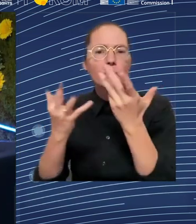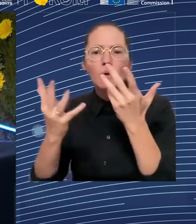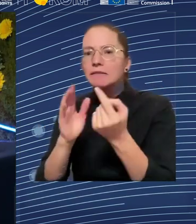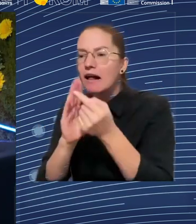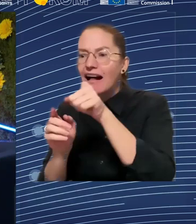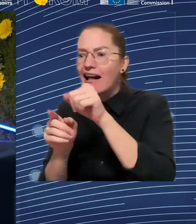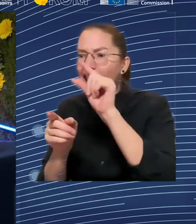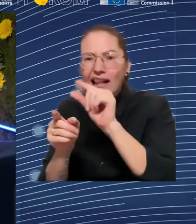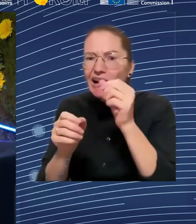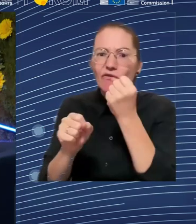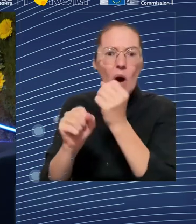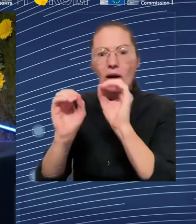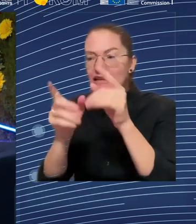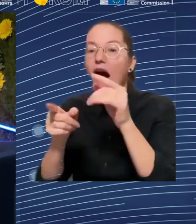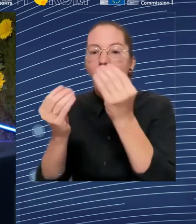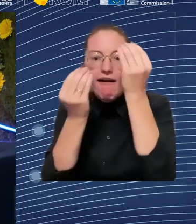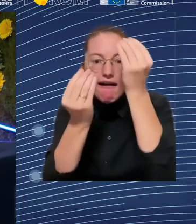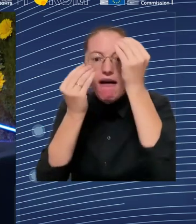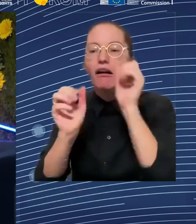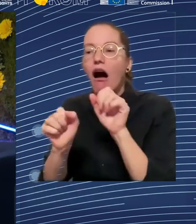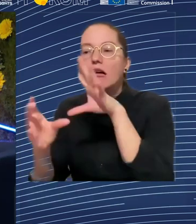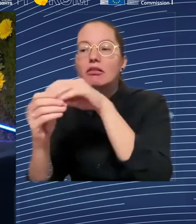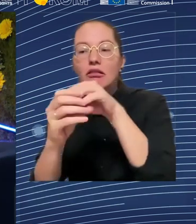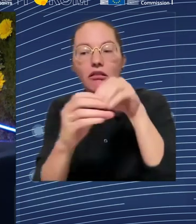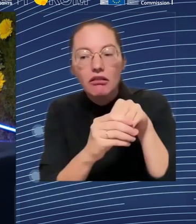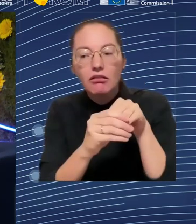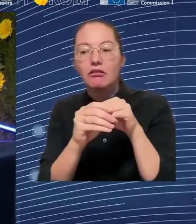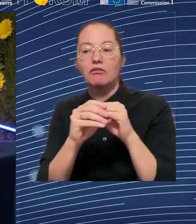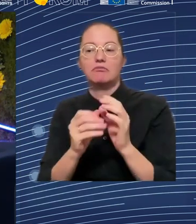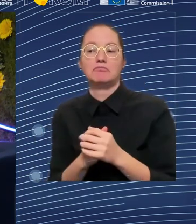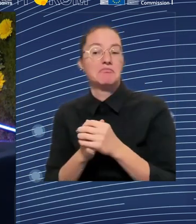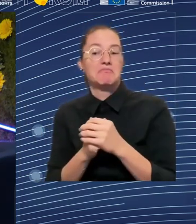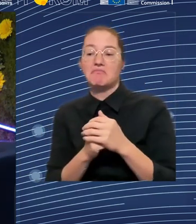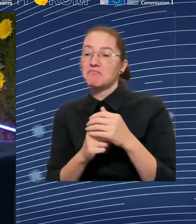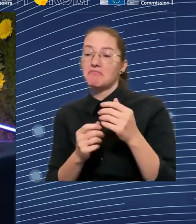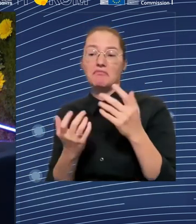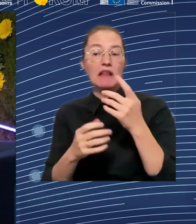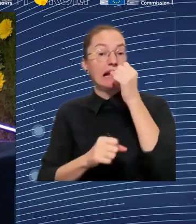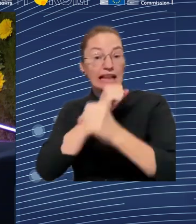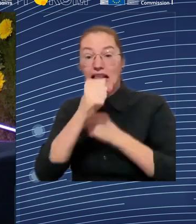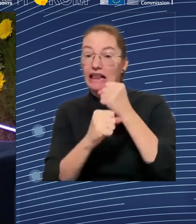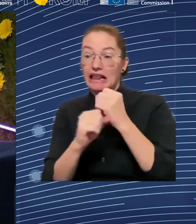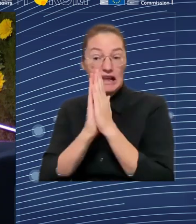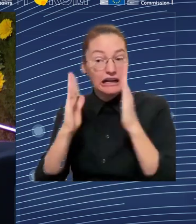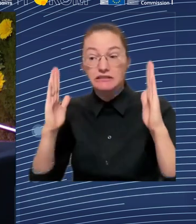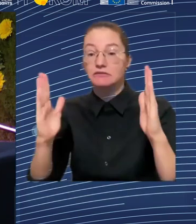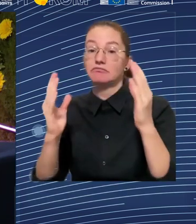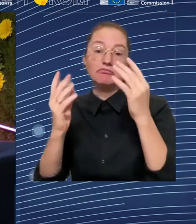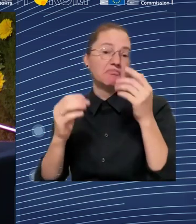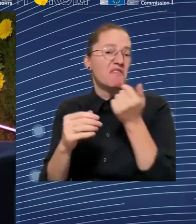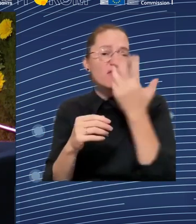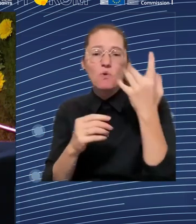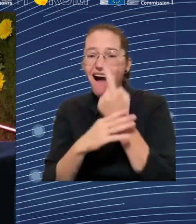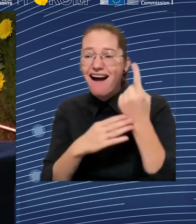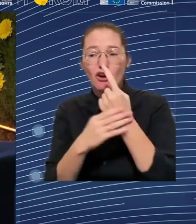we've already mentioned several times upskilling and reskilling, and we know that these two aspects really